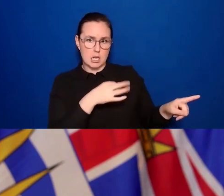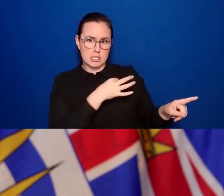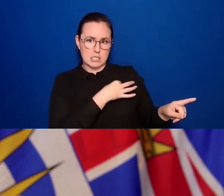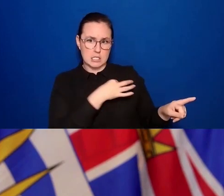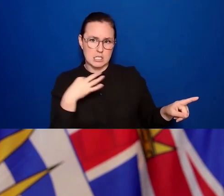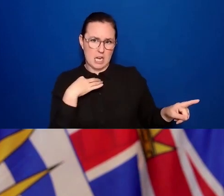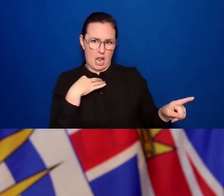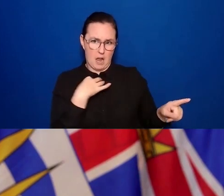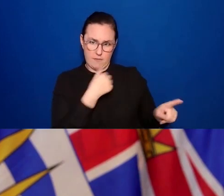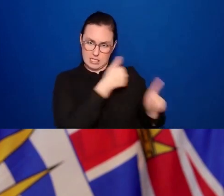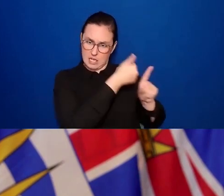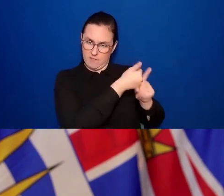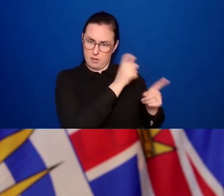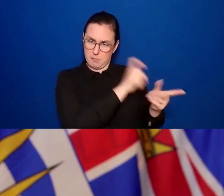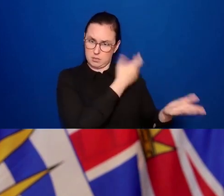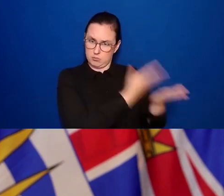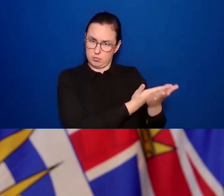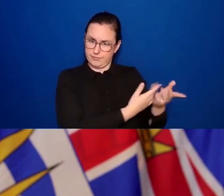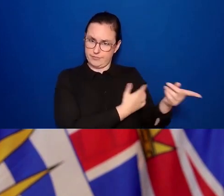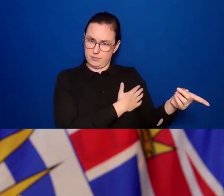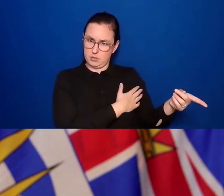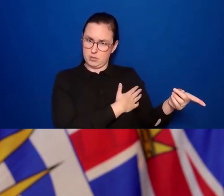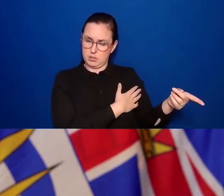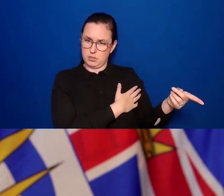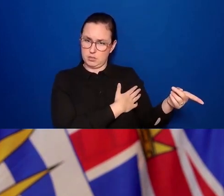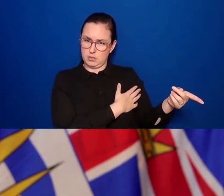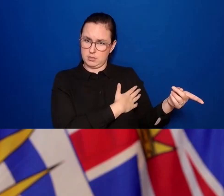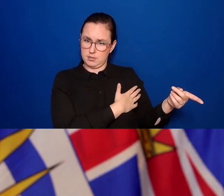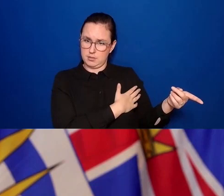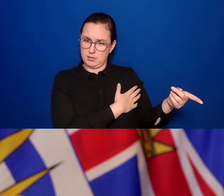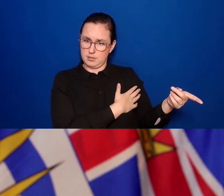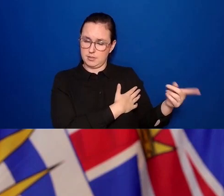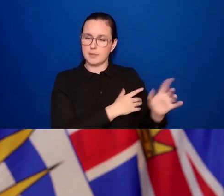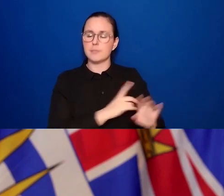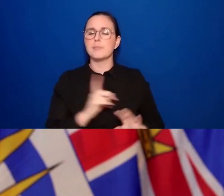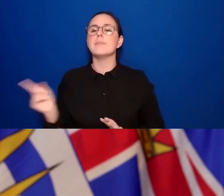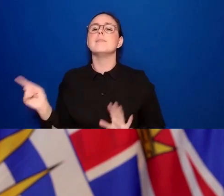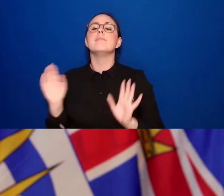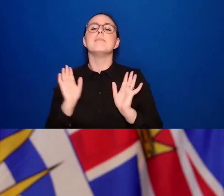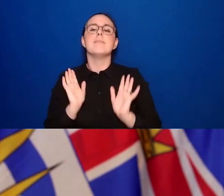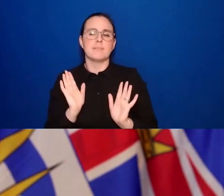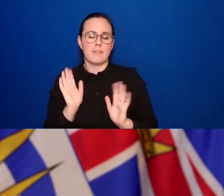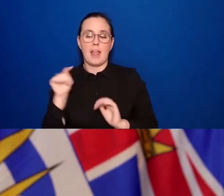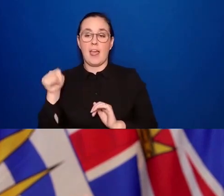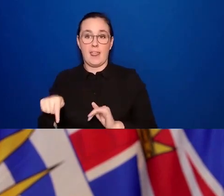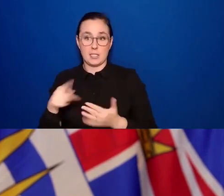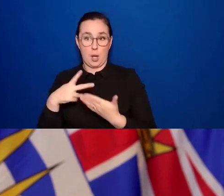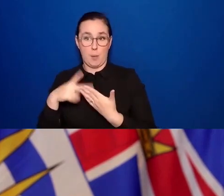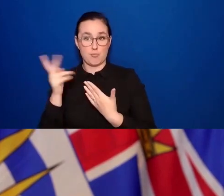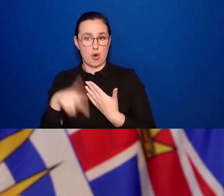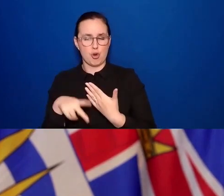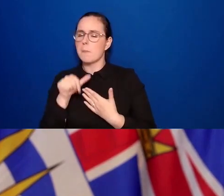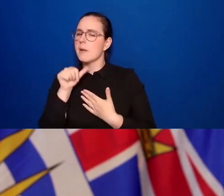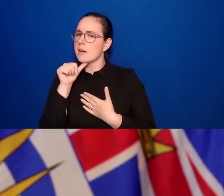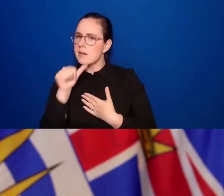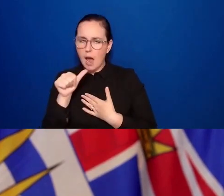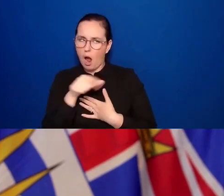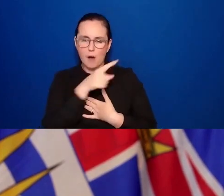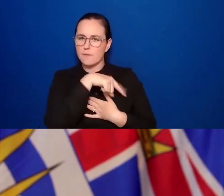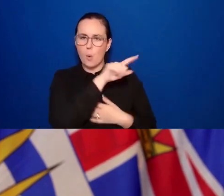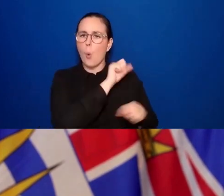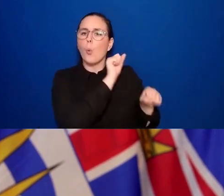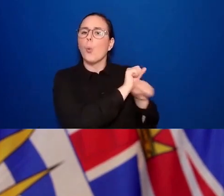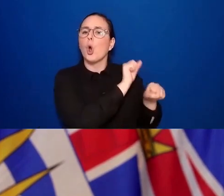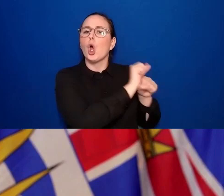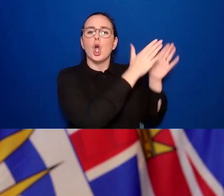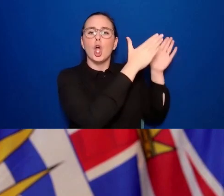Well, this program does not apply to workers. Obviously, we think it's incredibly important. And I know we've been working with many businesses.